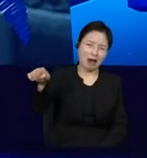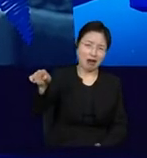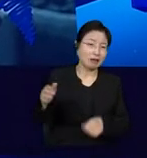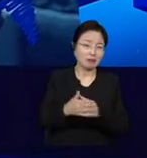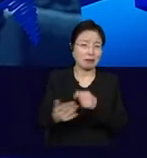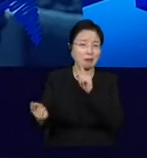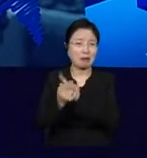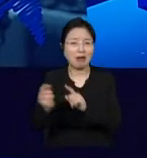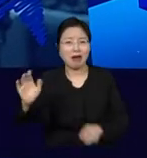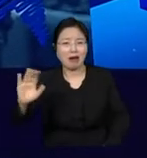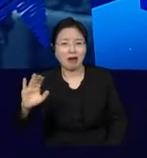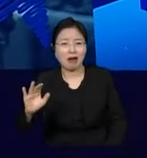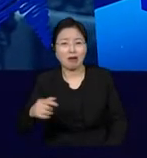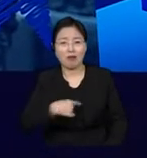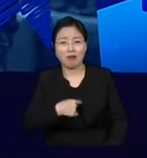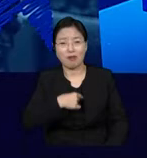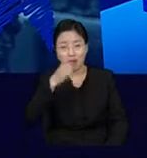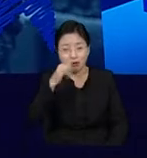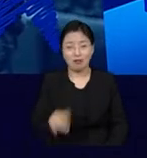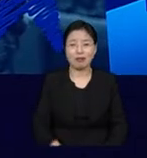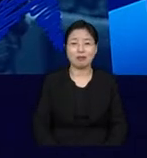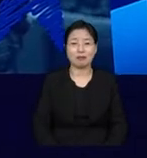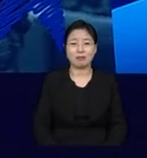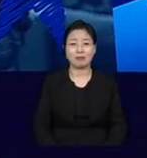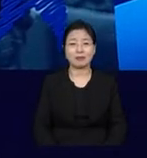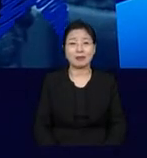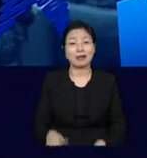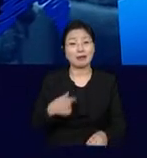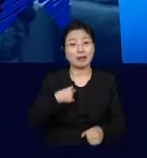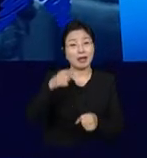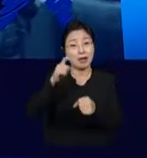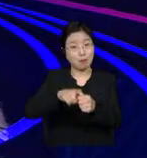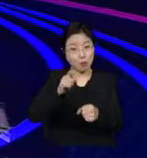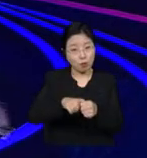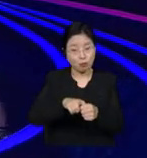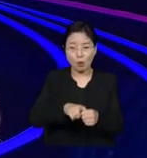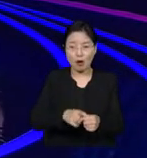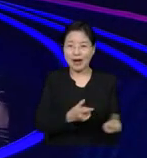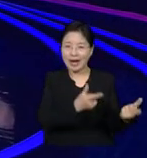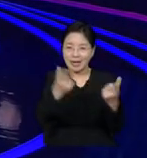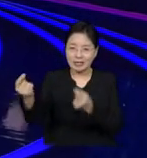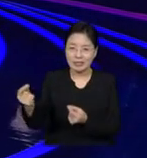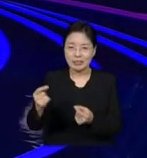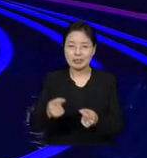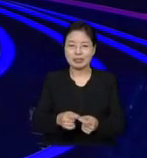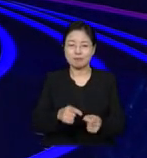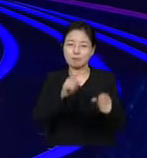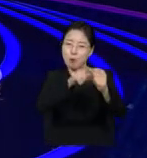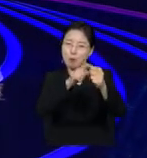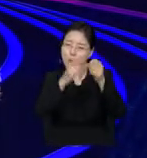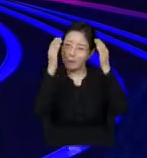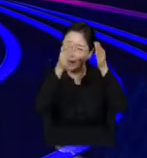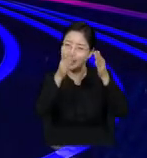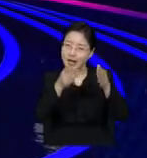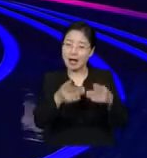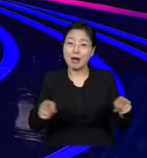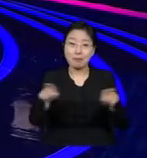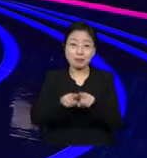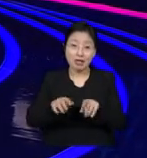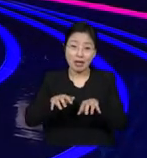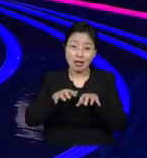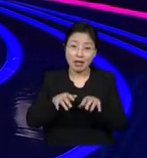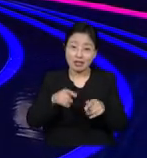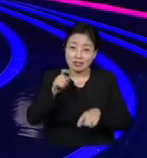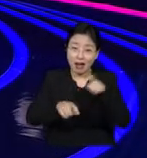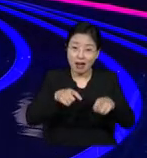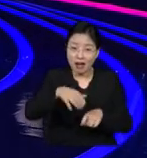and we're even still at 2022 going to war. A few days ago, one of the most wealthy men in